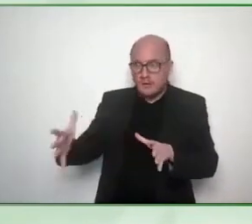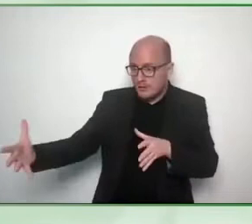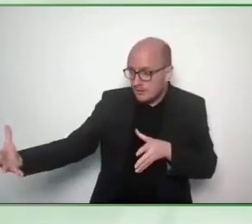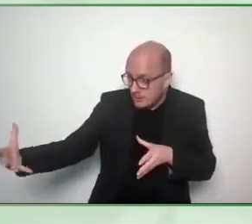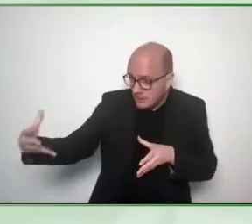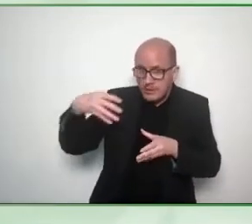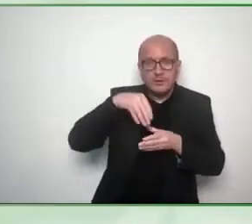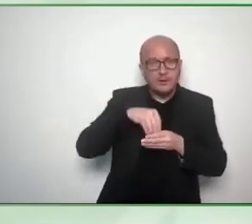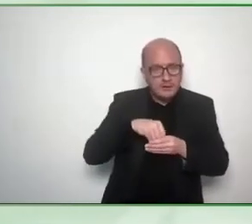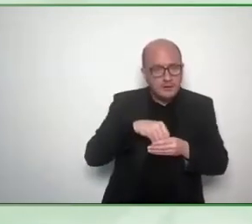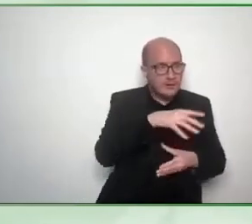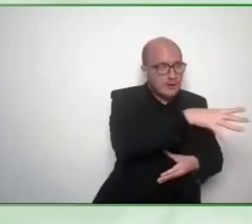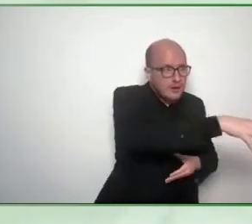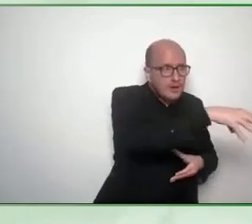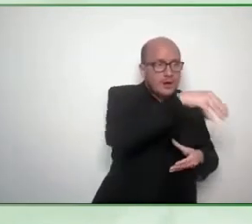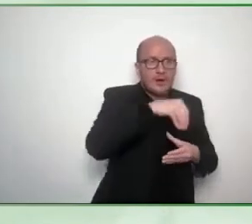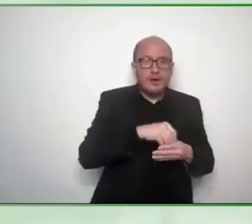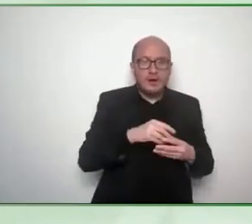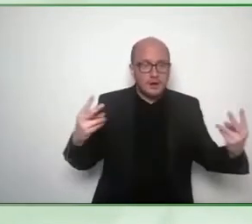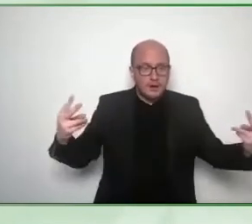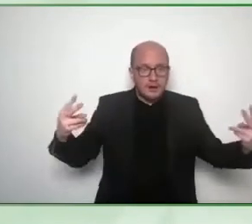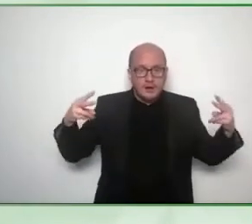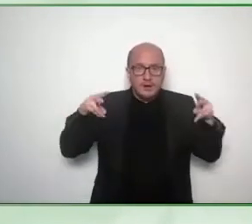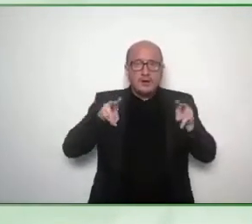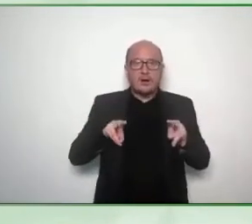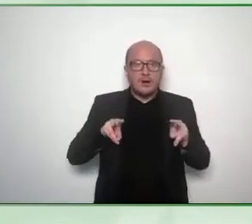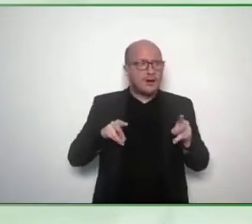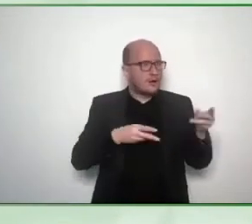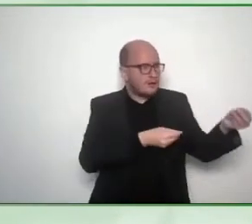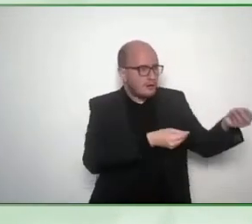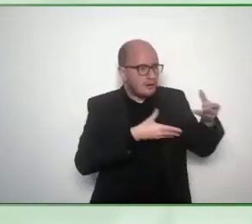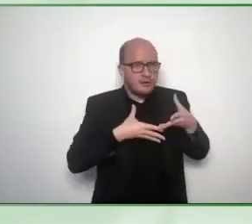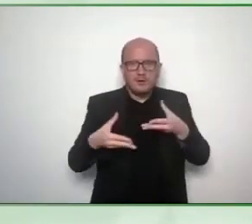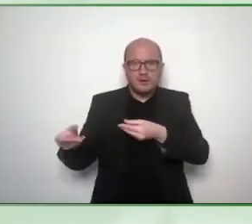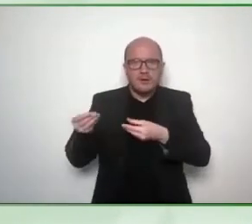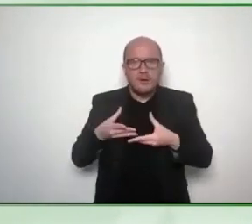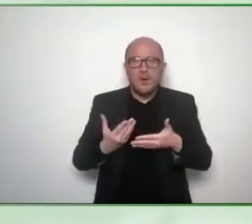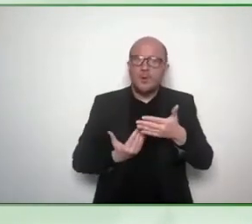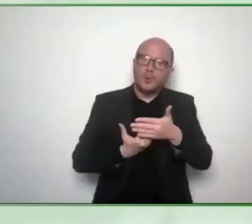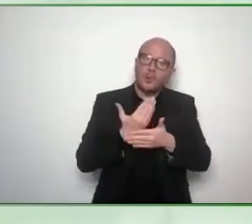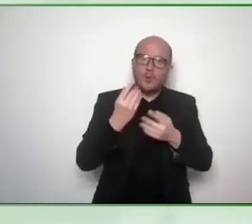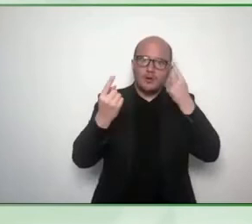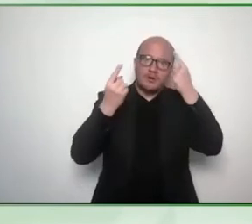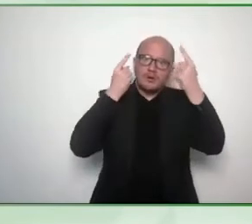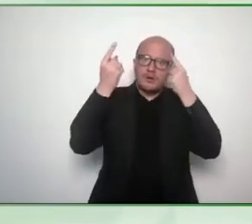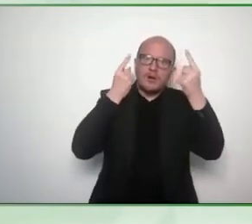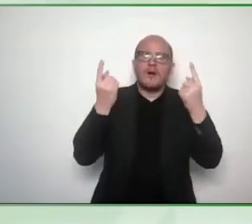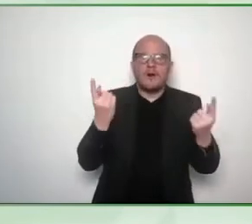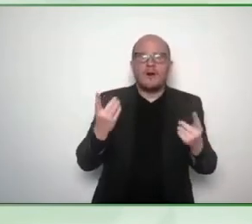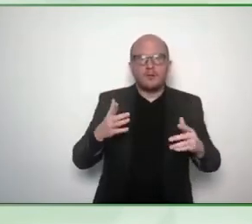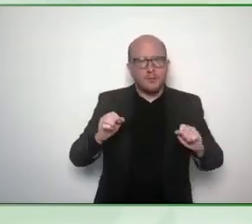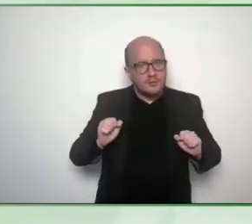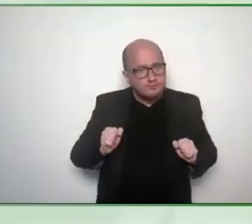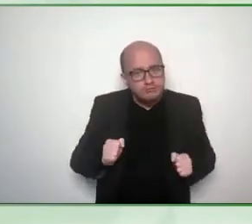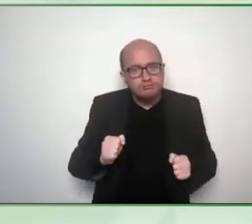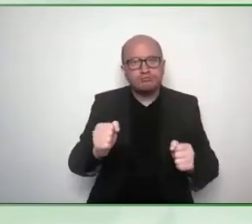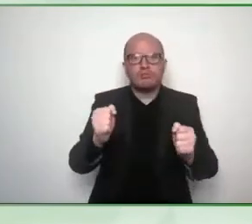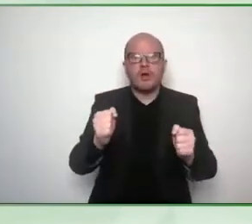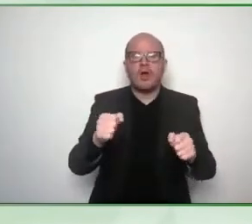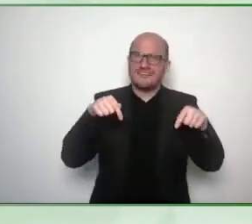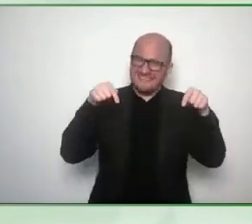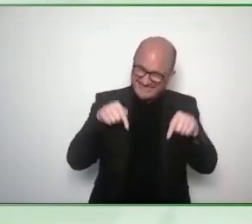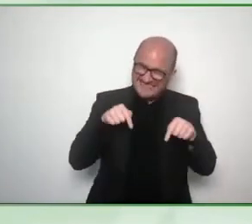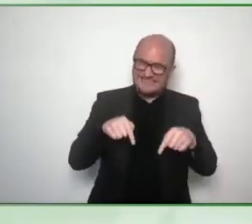that company and the company's products and services it seems like we need to universally design